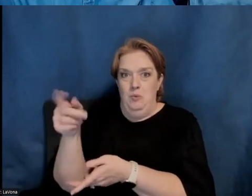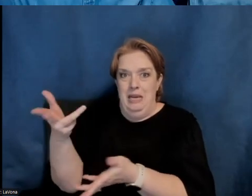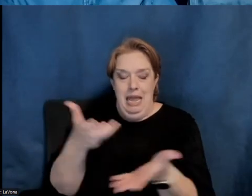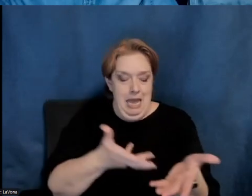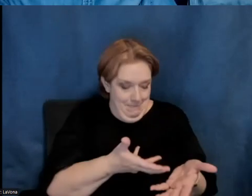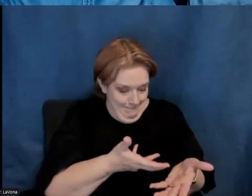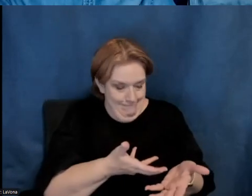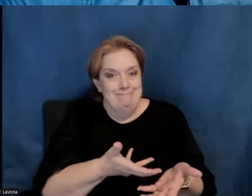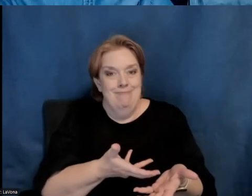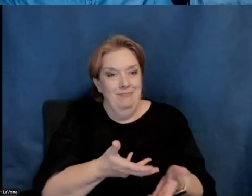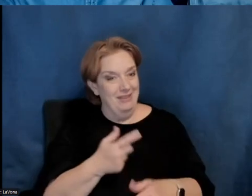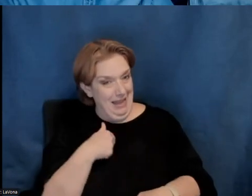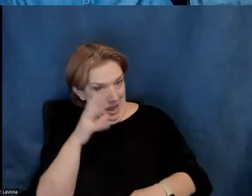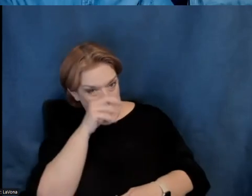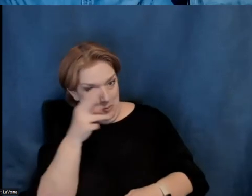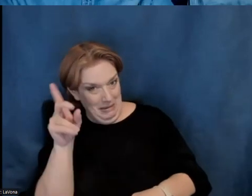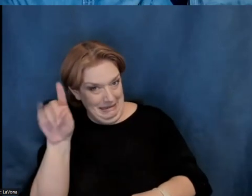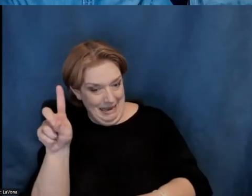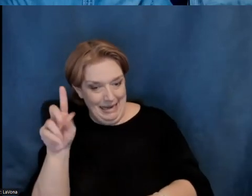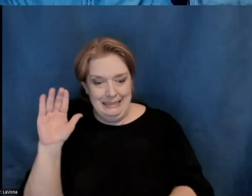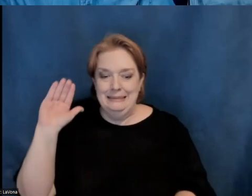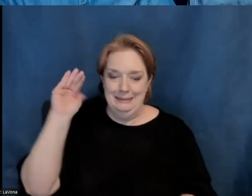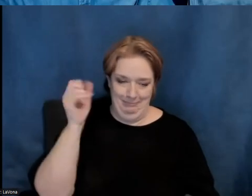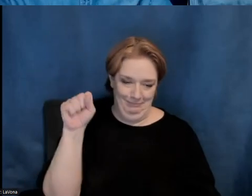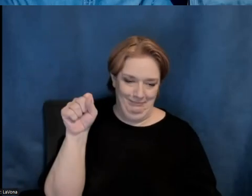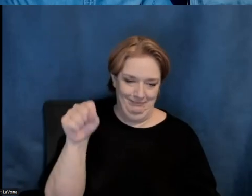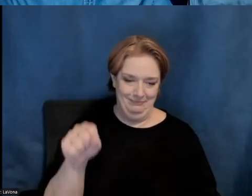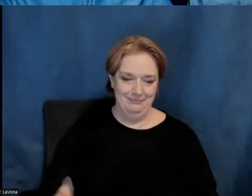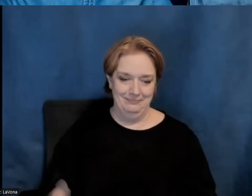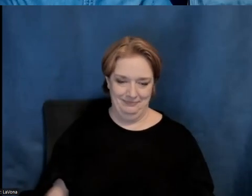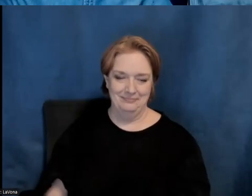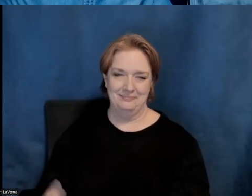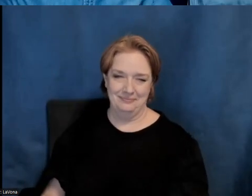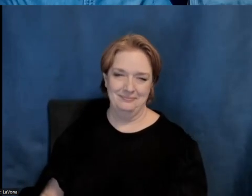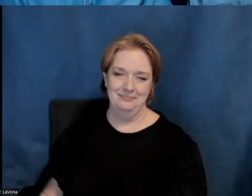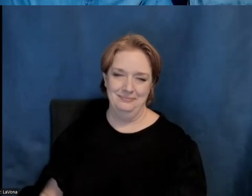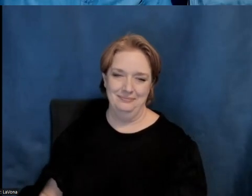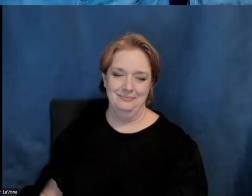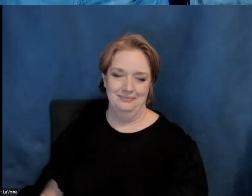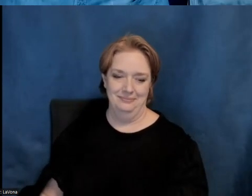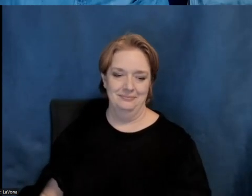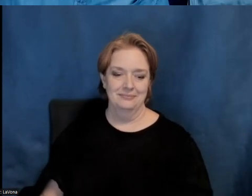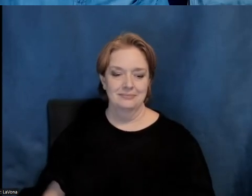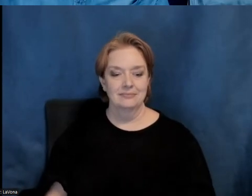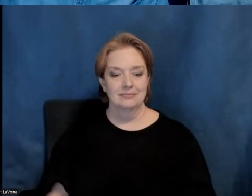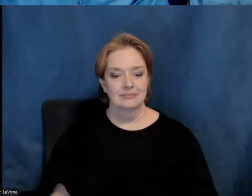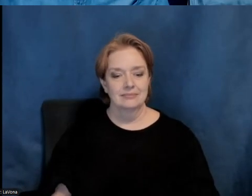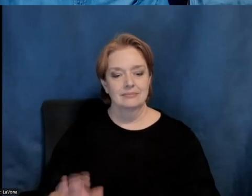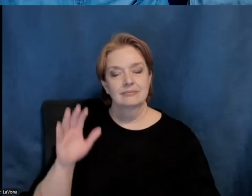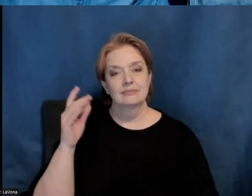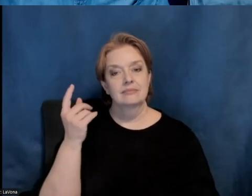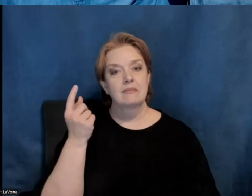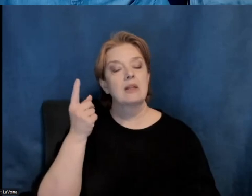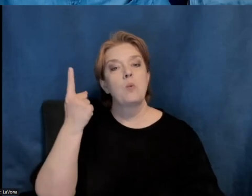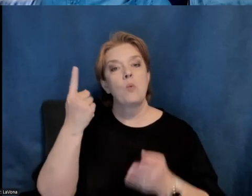I'm guessing that he did. He did indeed. That's incredible. Um, someone is